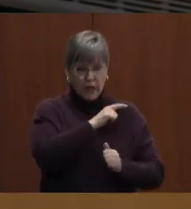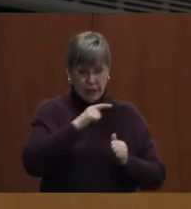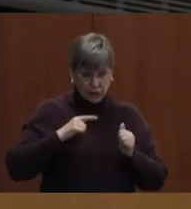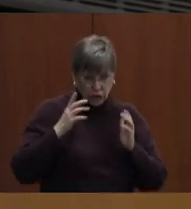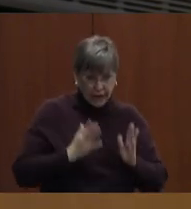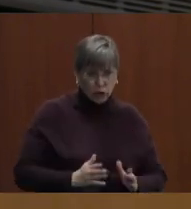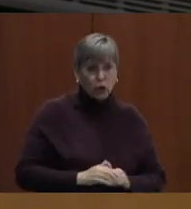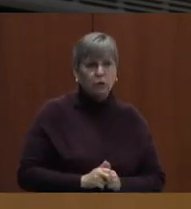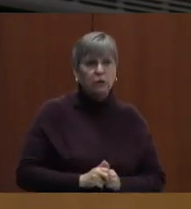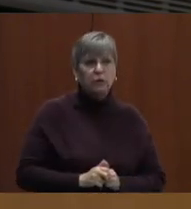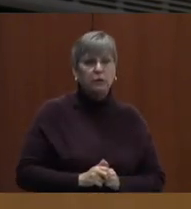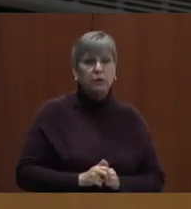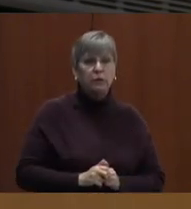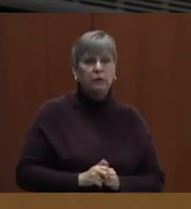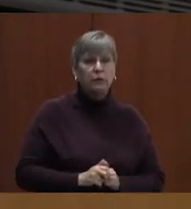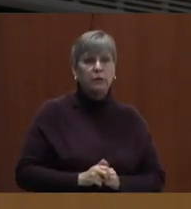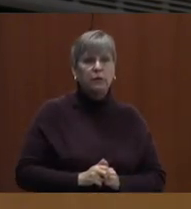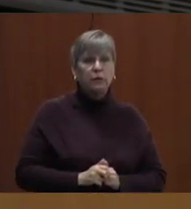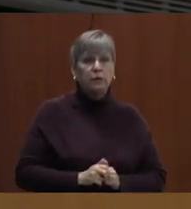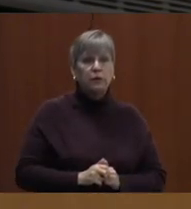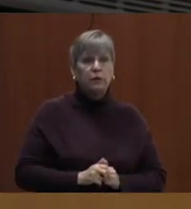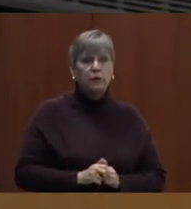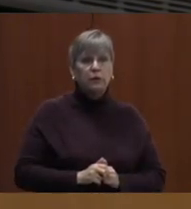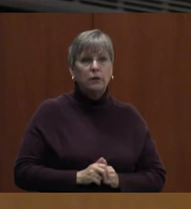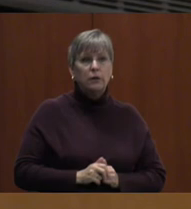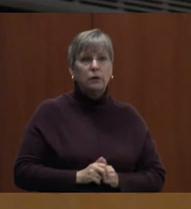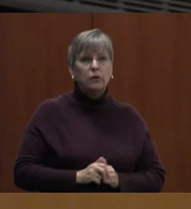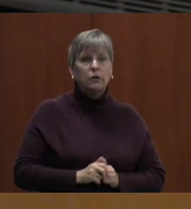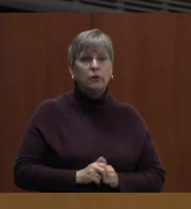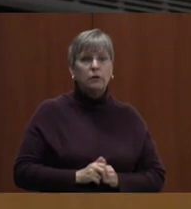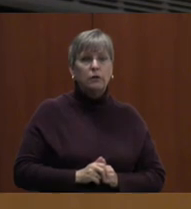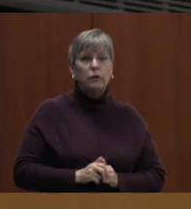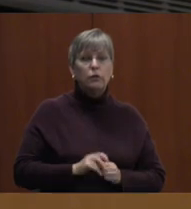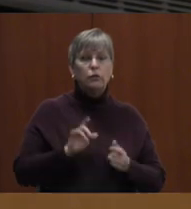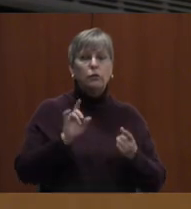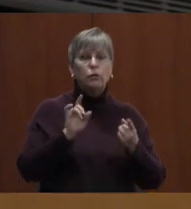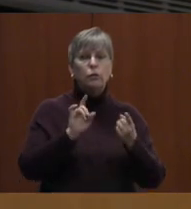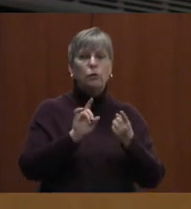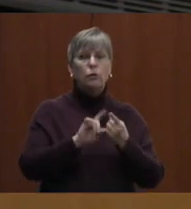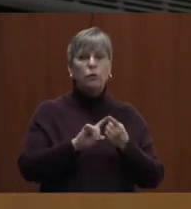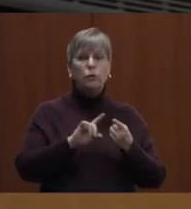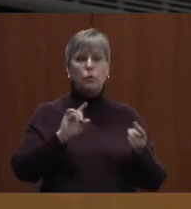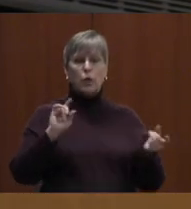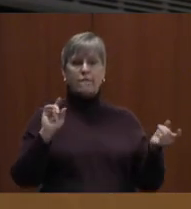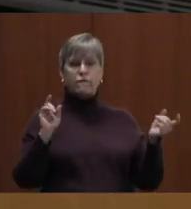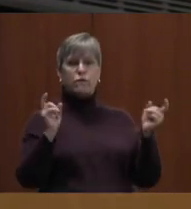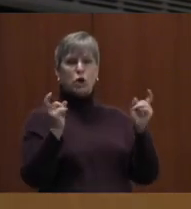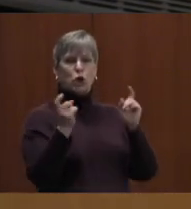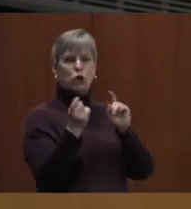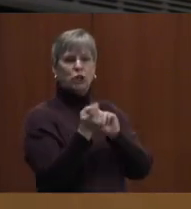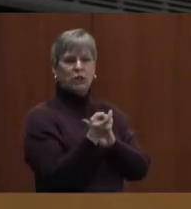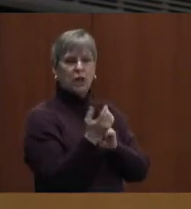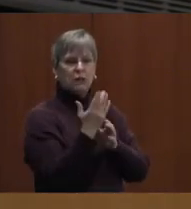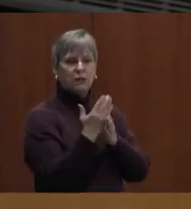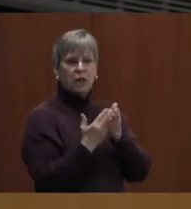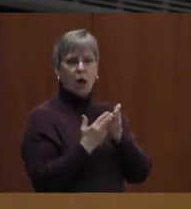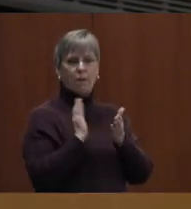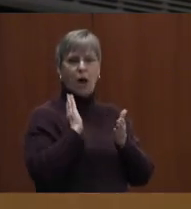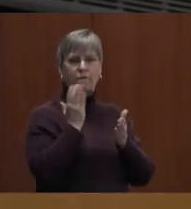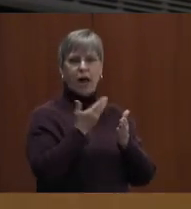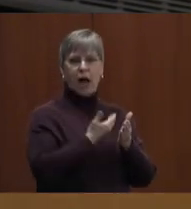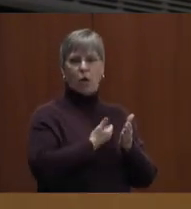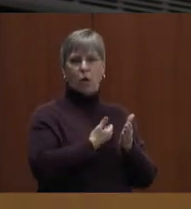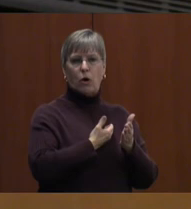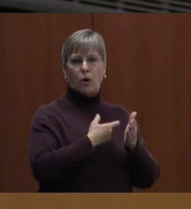to reverse some of the mandates and policies of